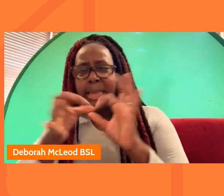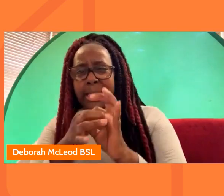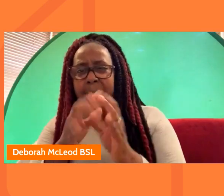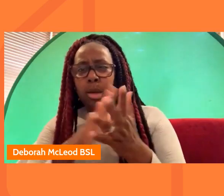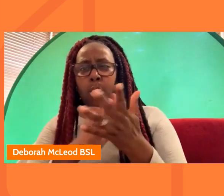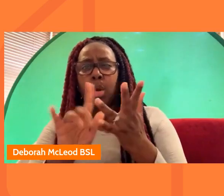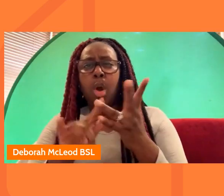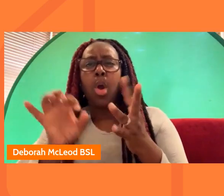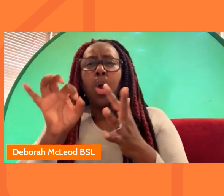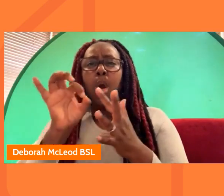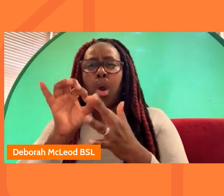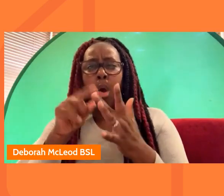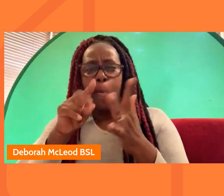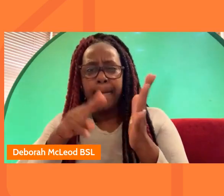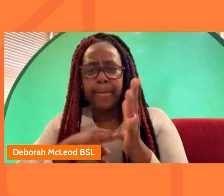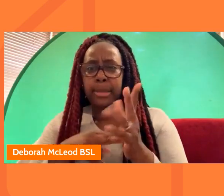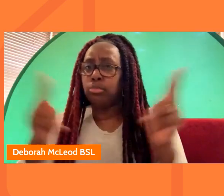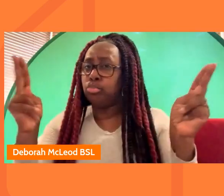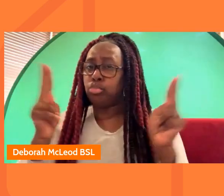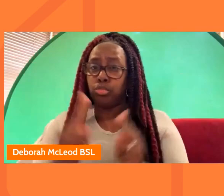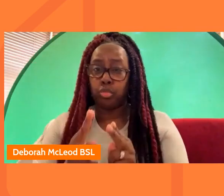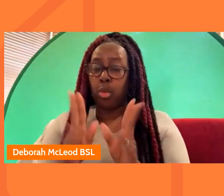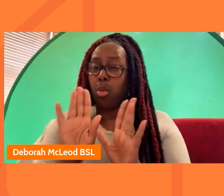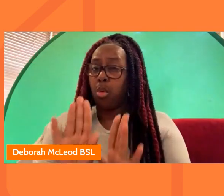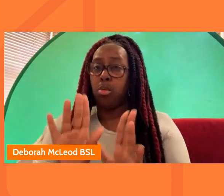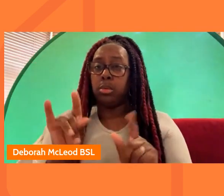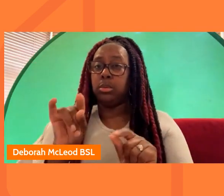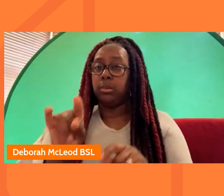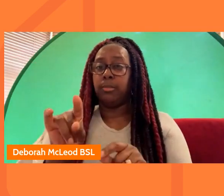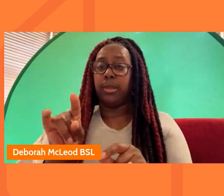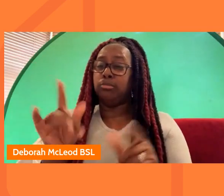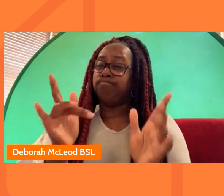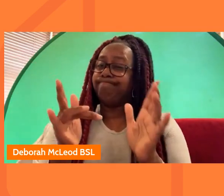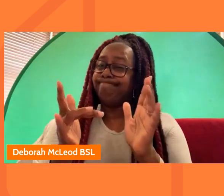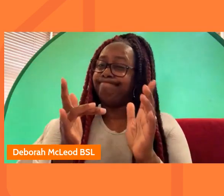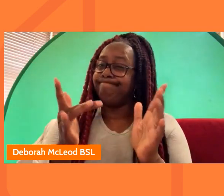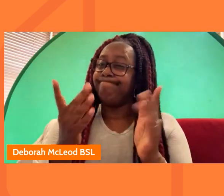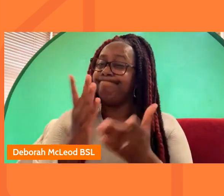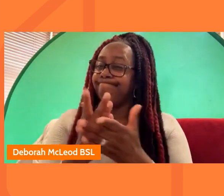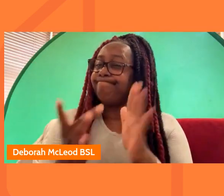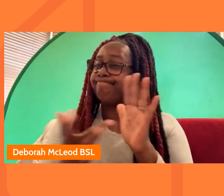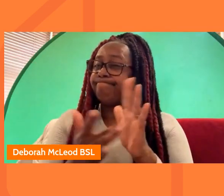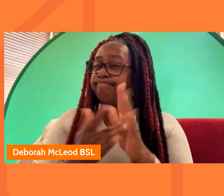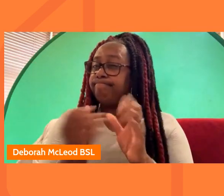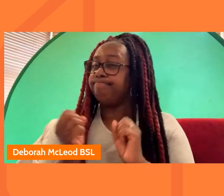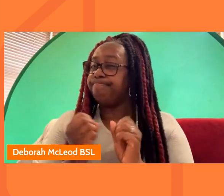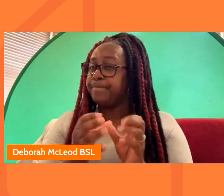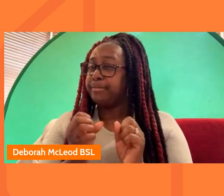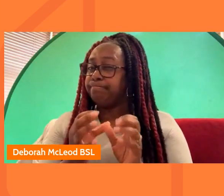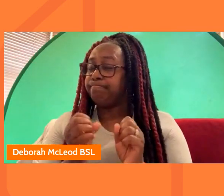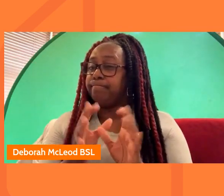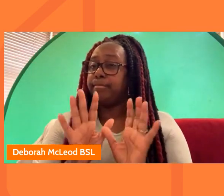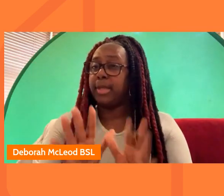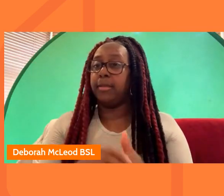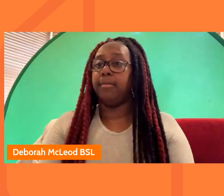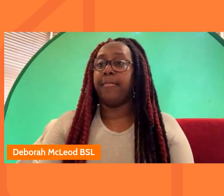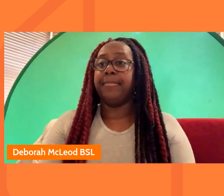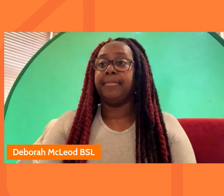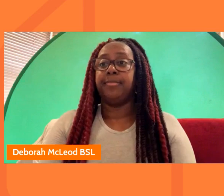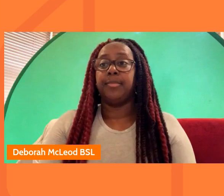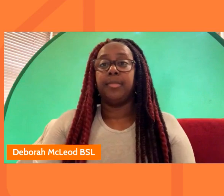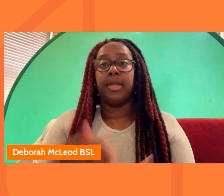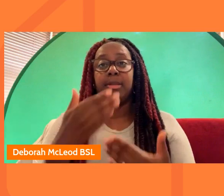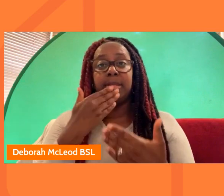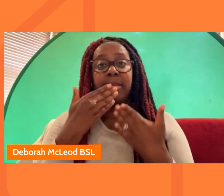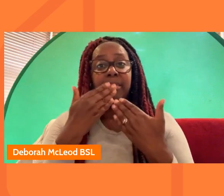very short we try and not make these things excessive but it is really important for us to get feedback from you um and apart from that